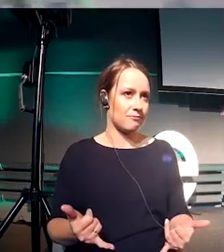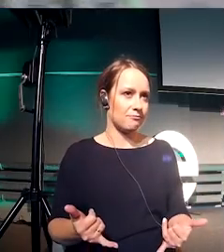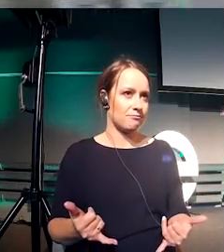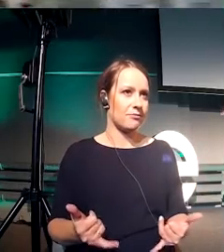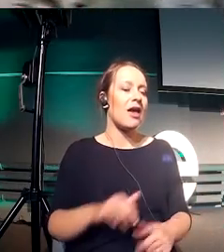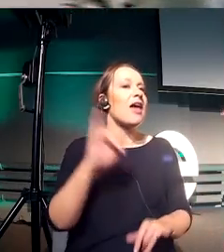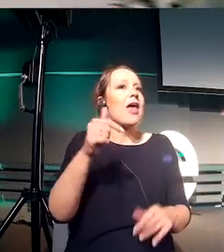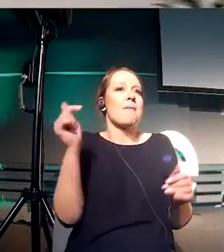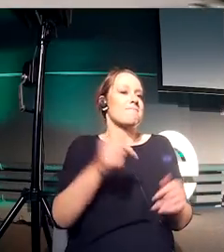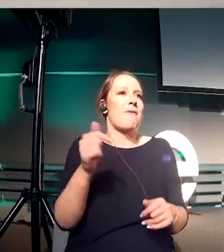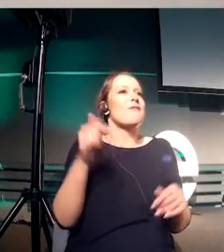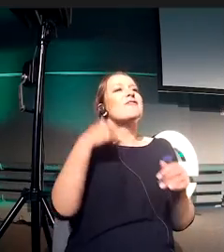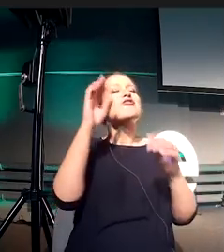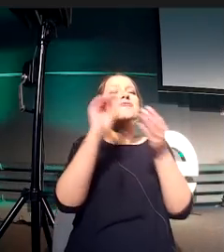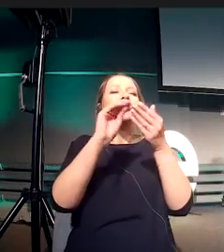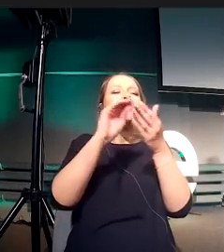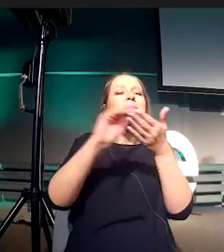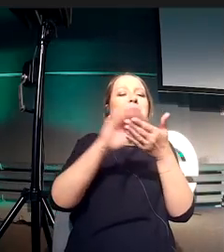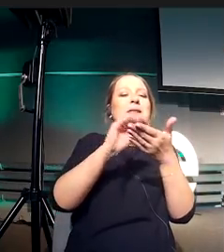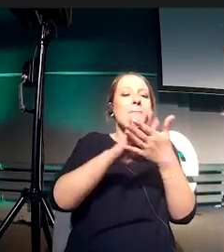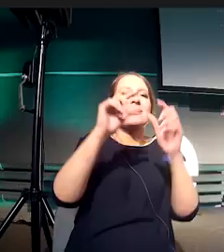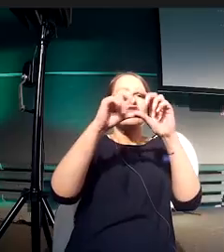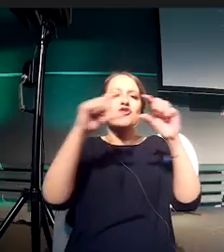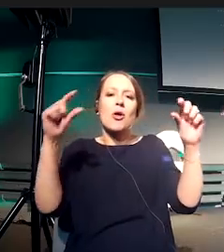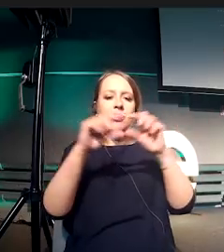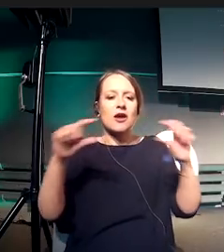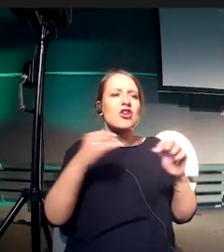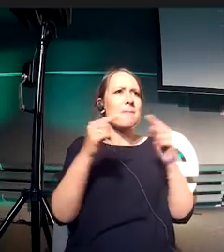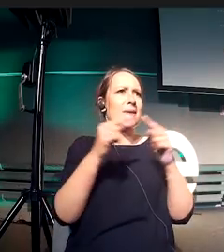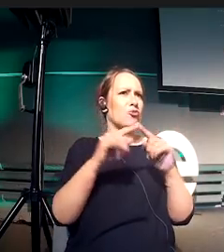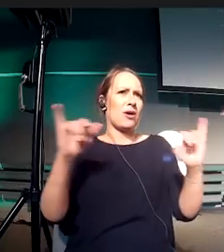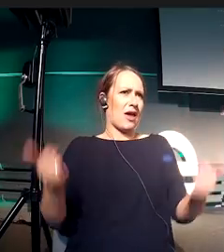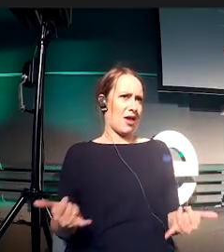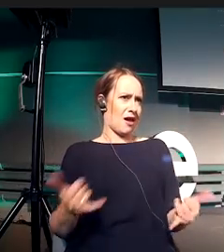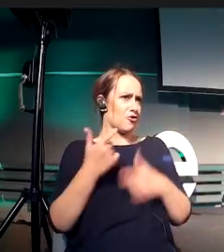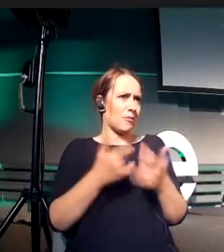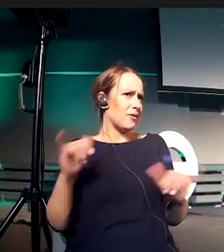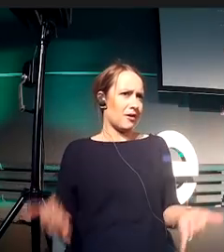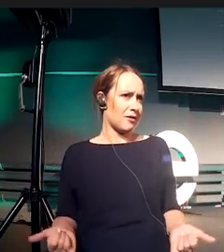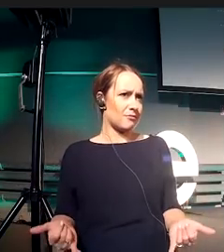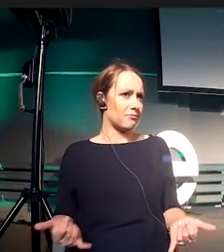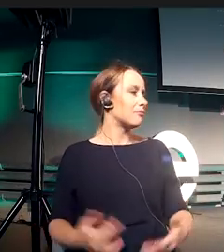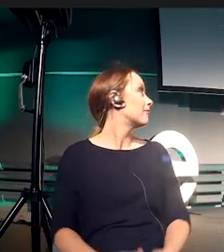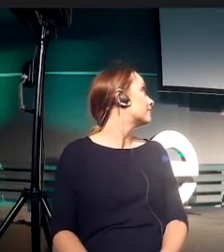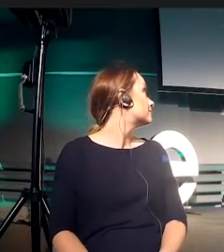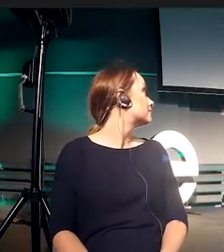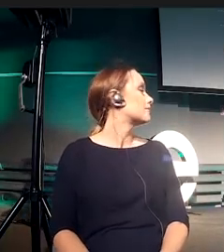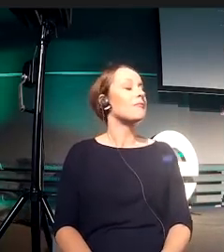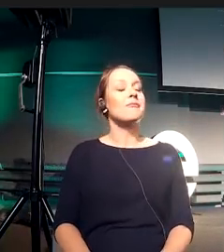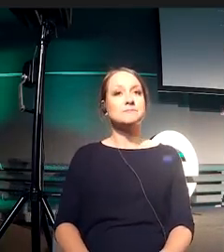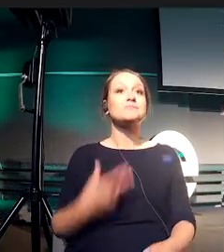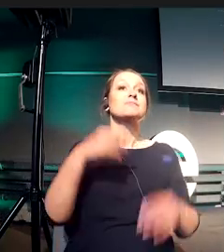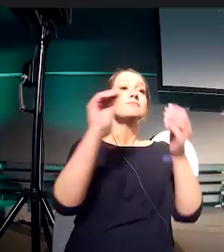all the different elements that we're creating? So let's look at that. How can we take type and create good hierarchy